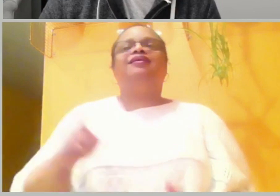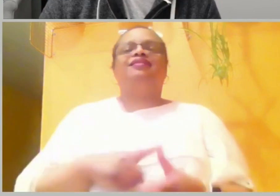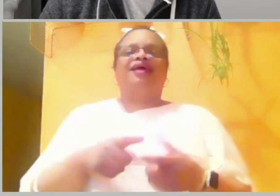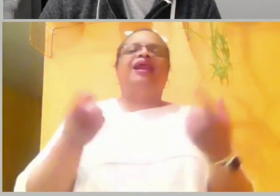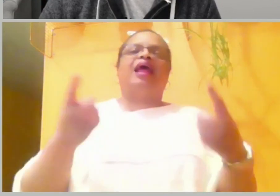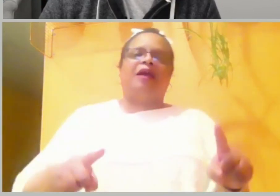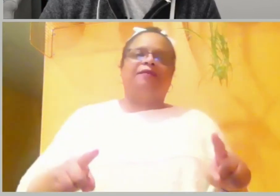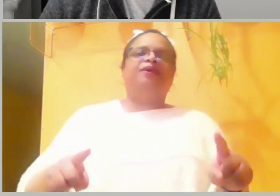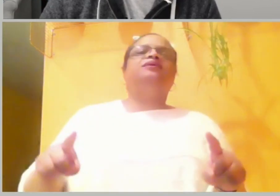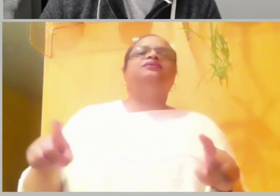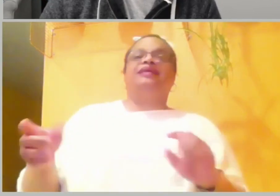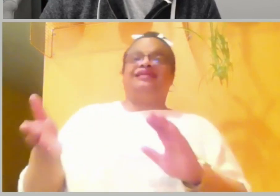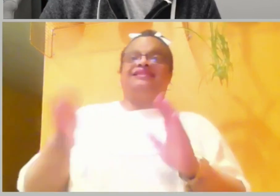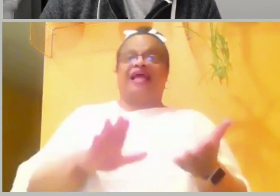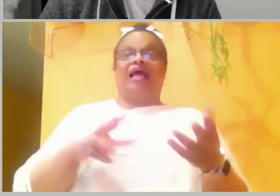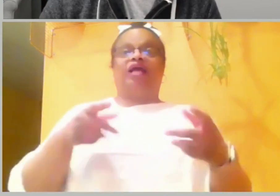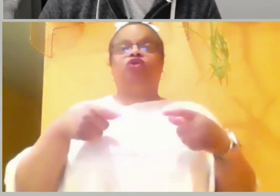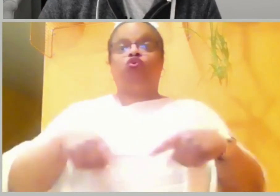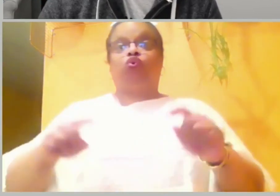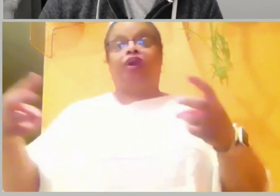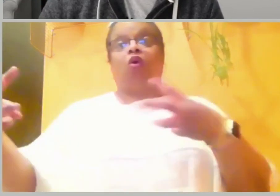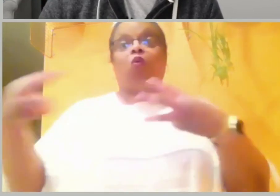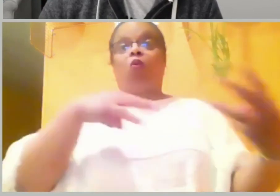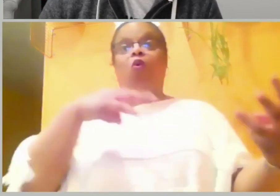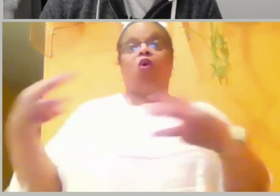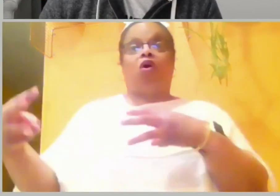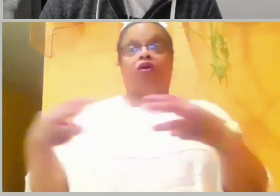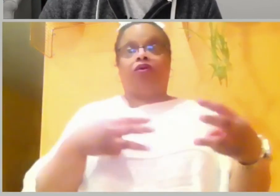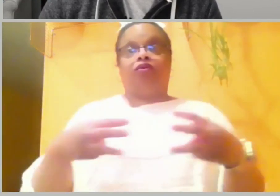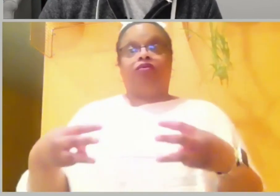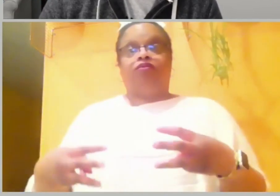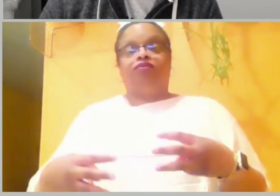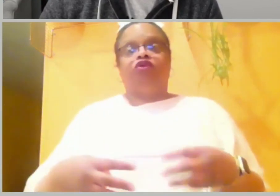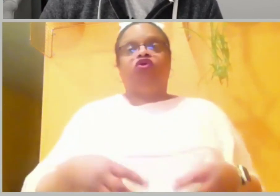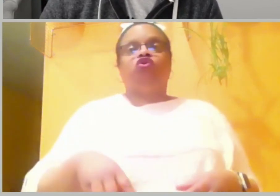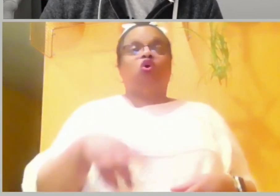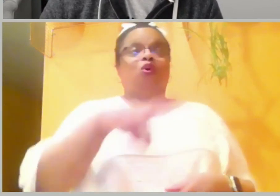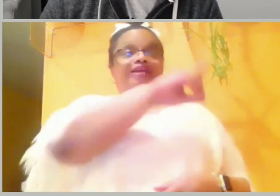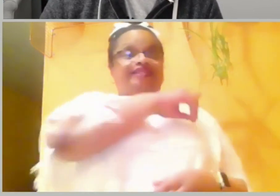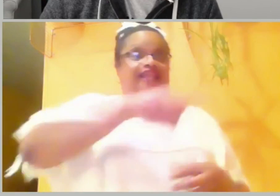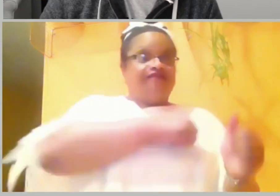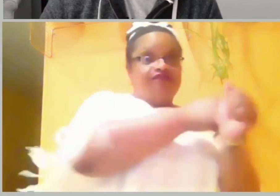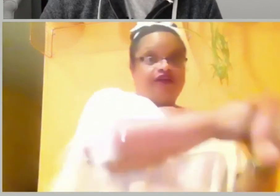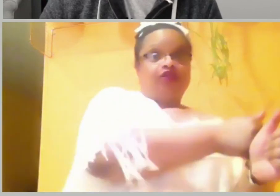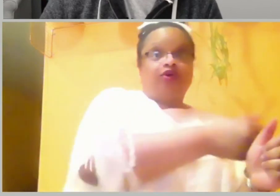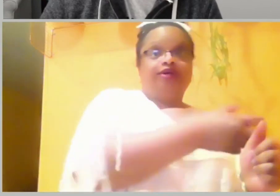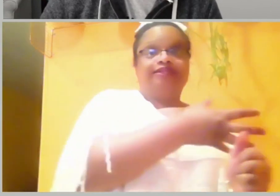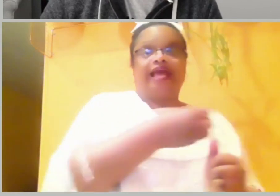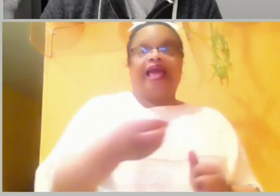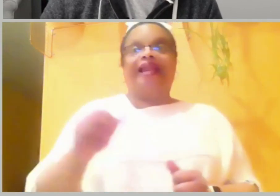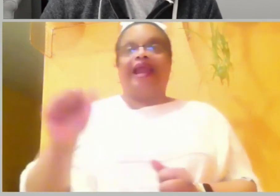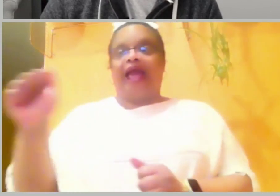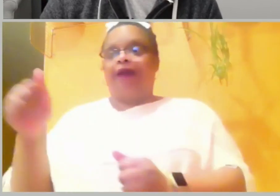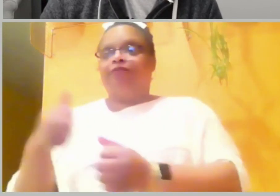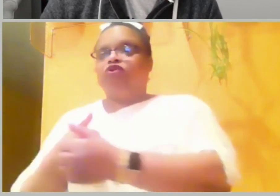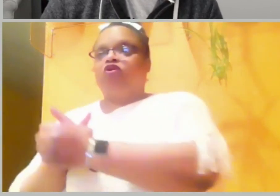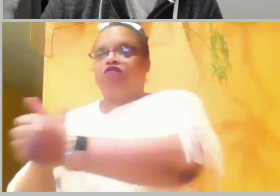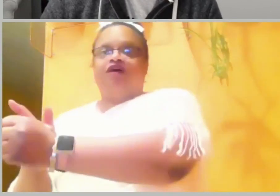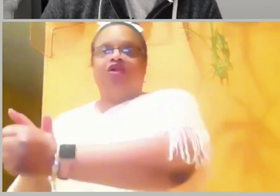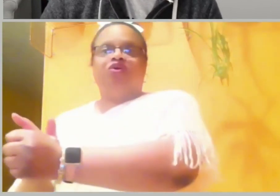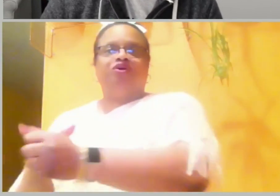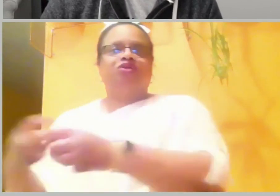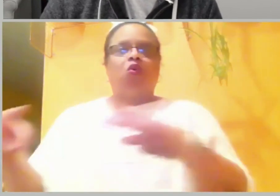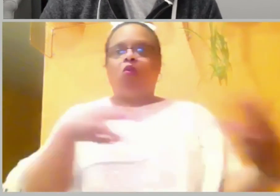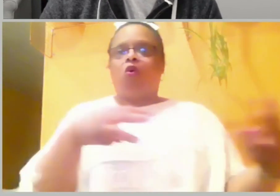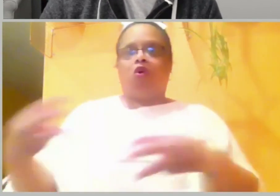son, my son. There are many lessons to be learned from King David, but one that stands out to me is how